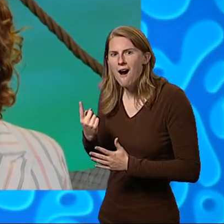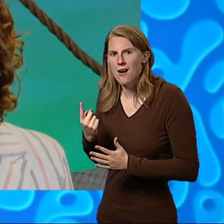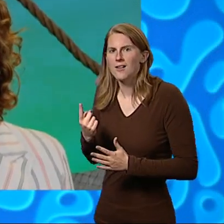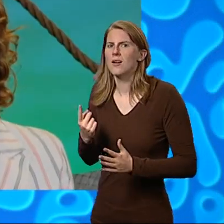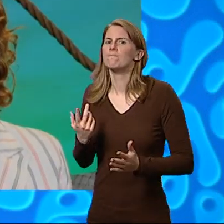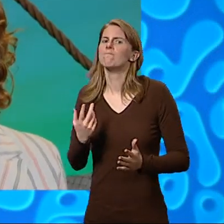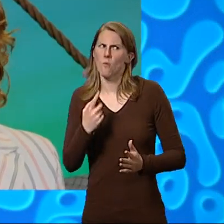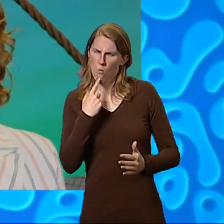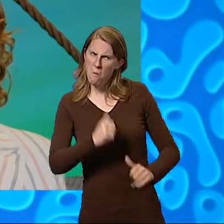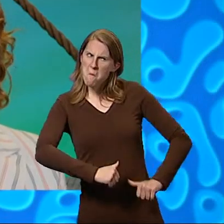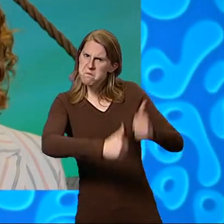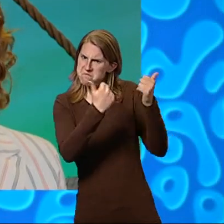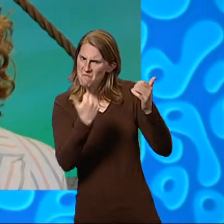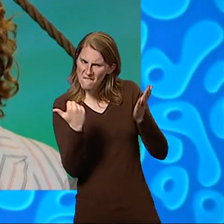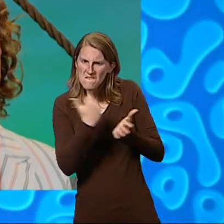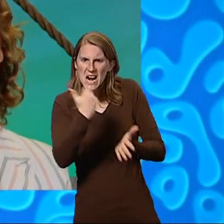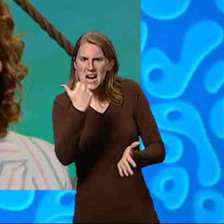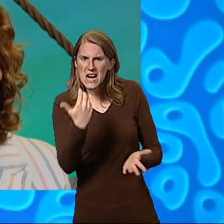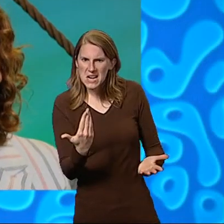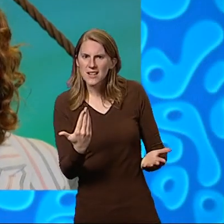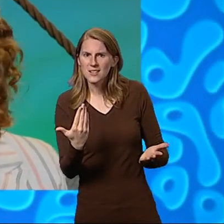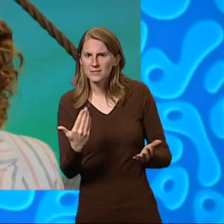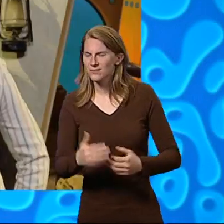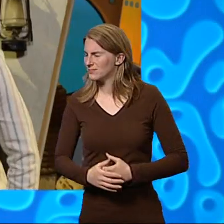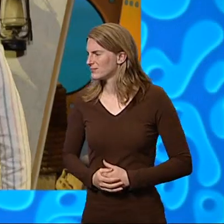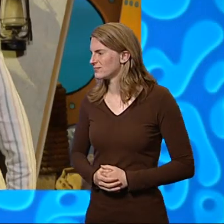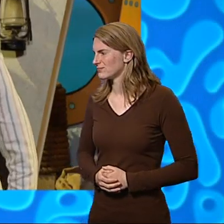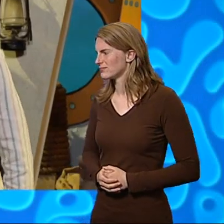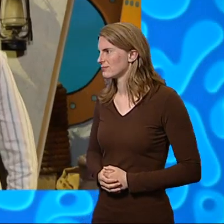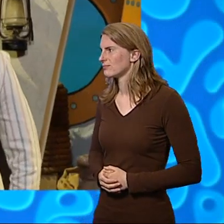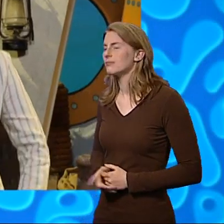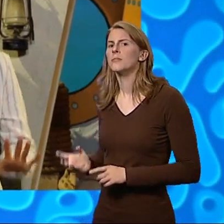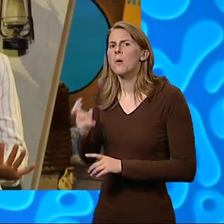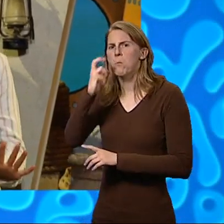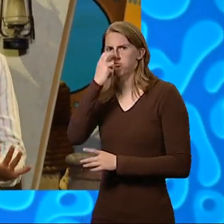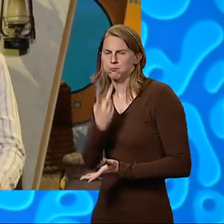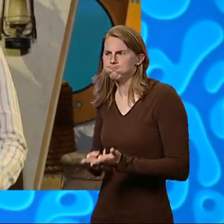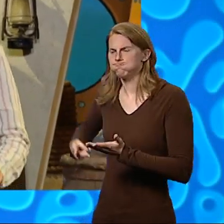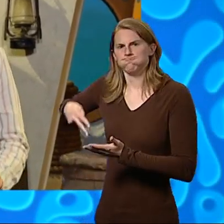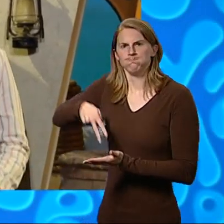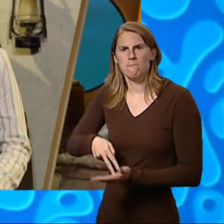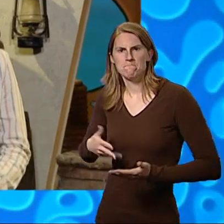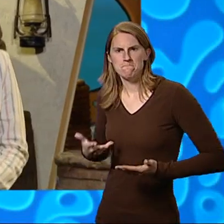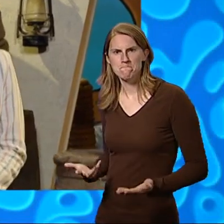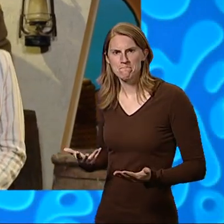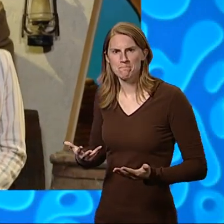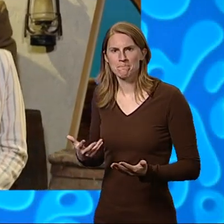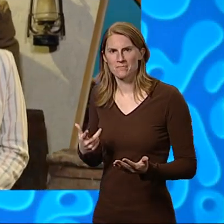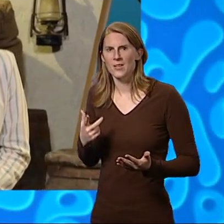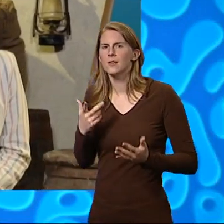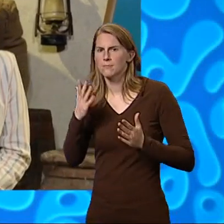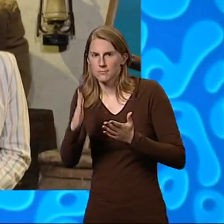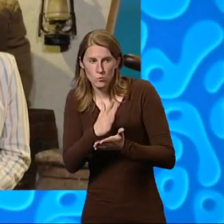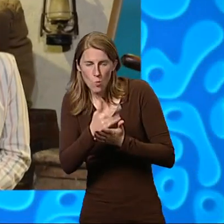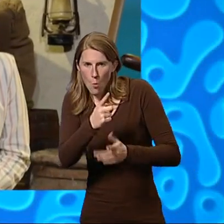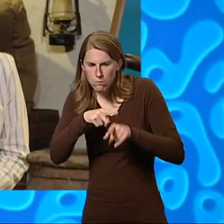Yes, and very effective it was too, said Lily. Boris picked himself up from the floor. Just make sure you